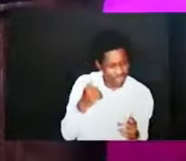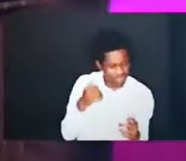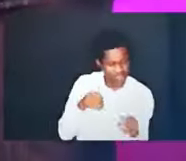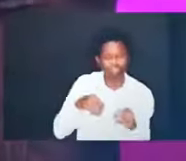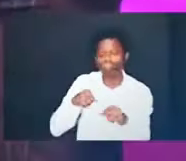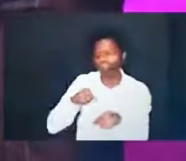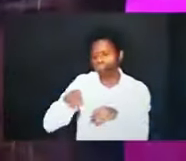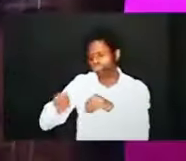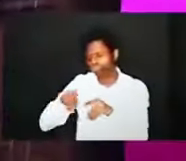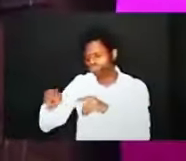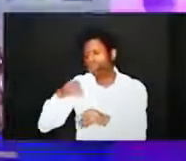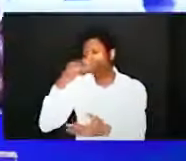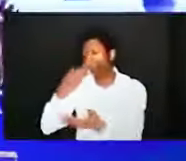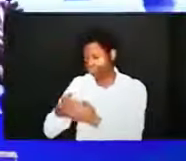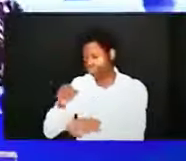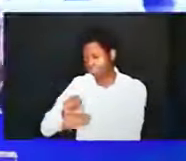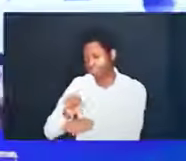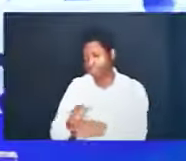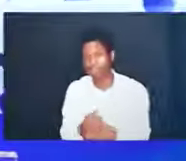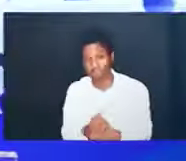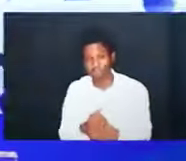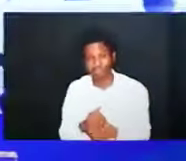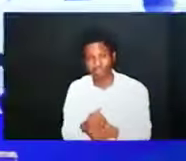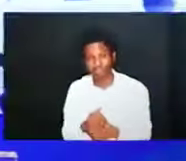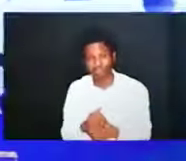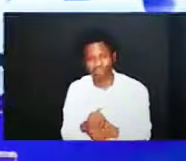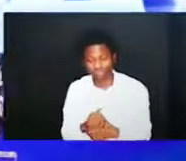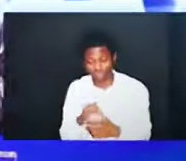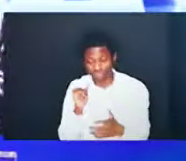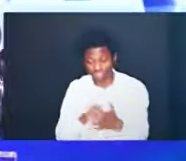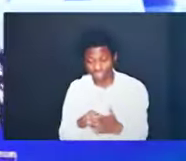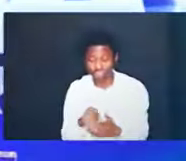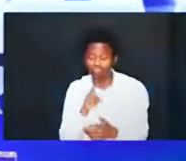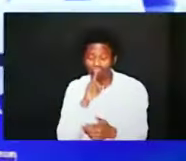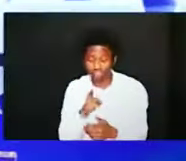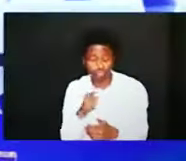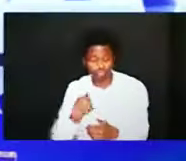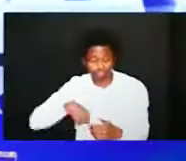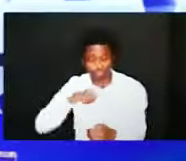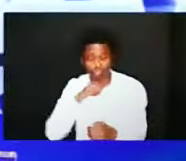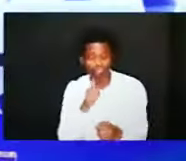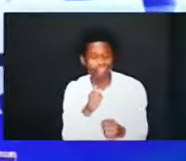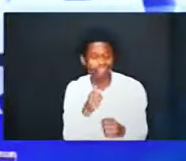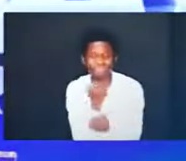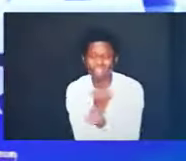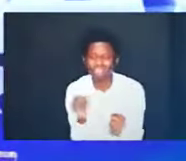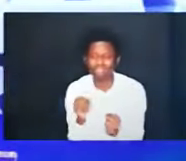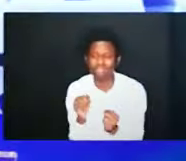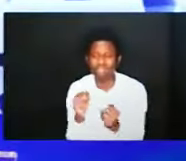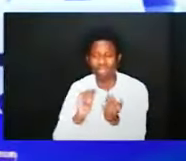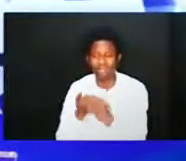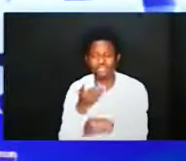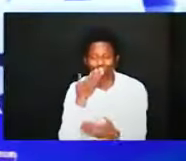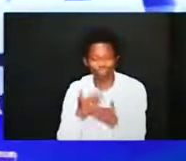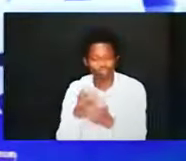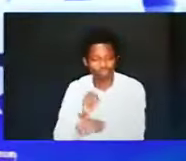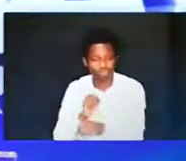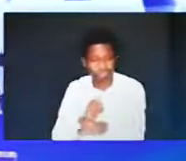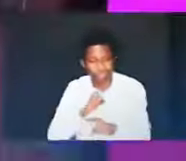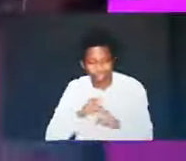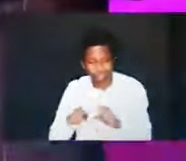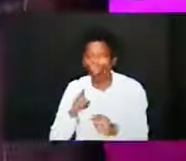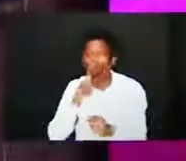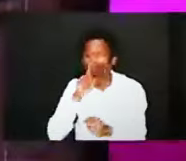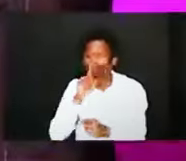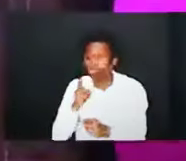it is true that we are not saved by good works it is equally true that we are made for good